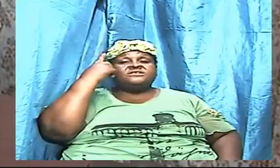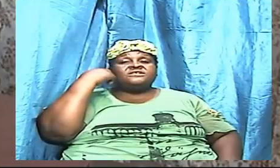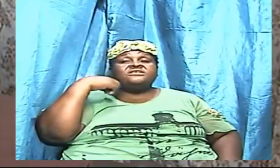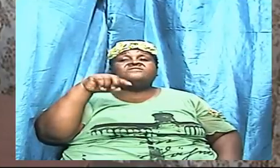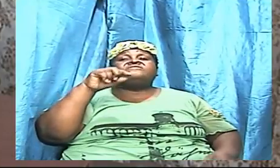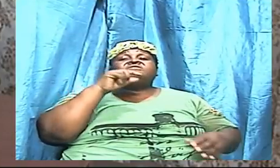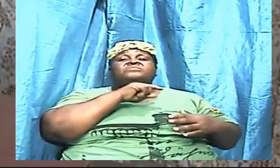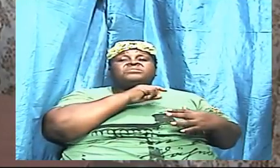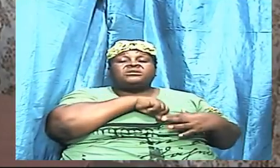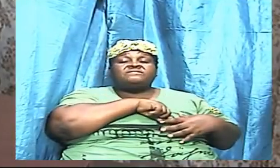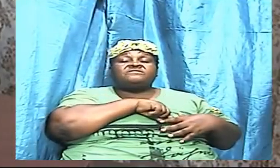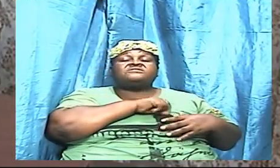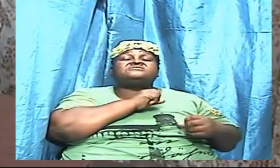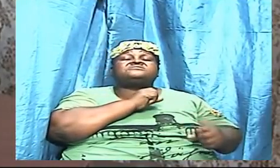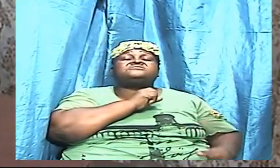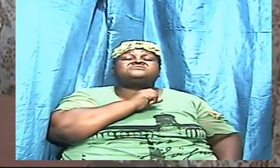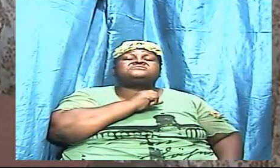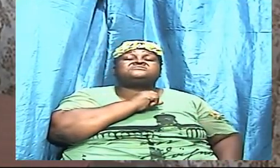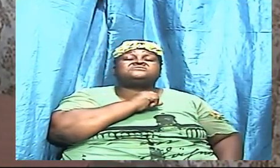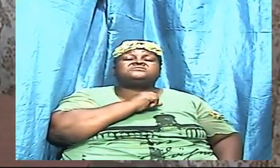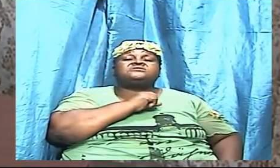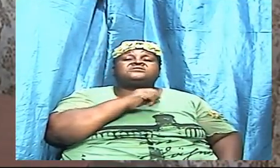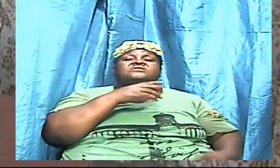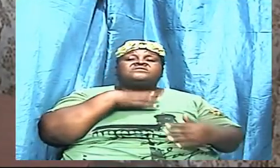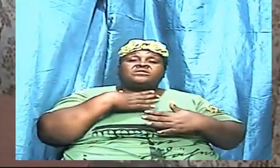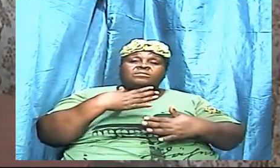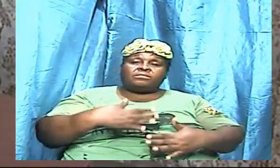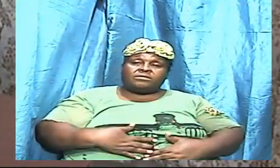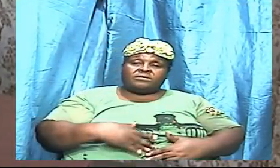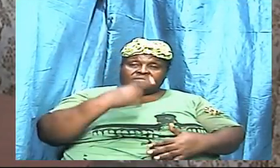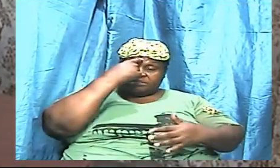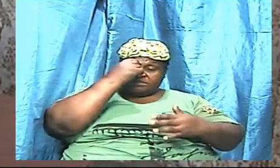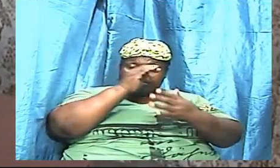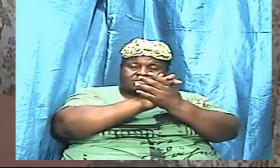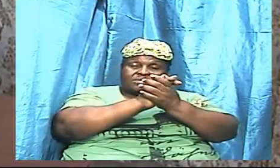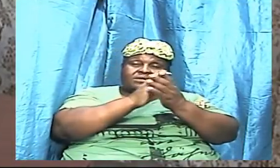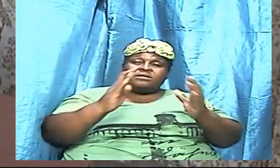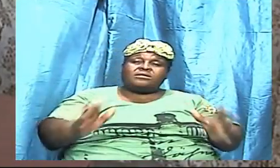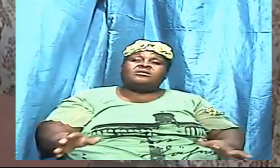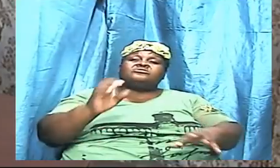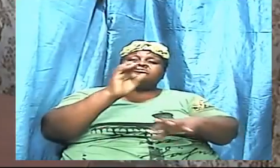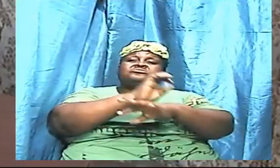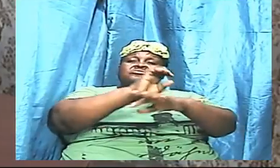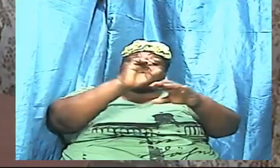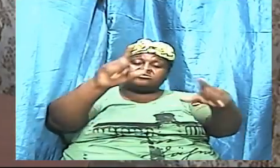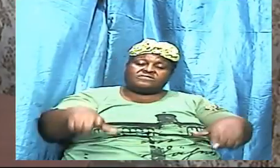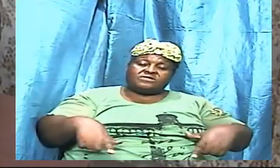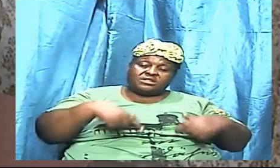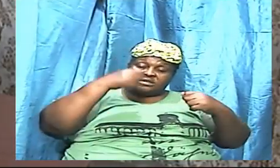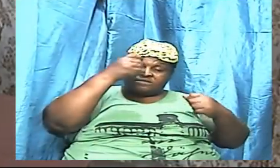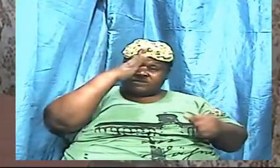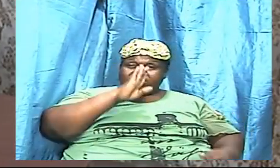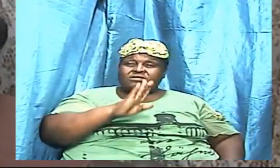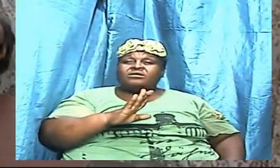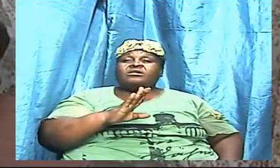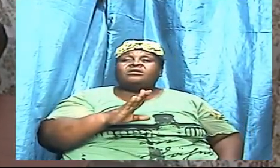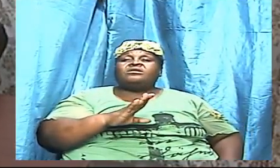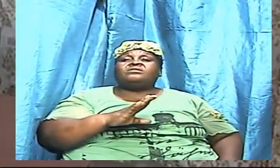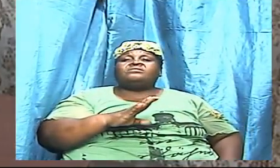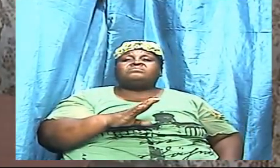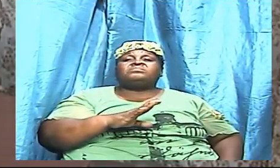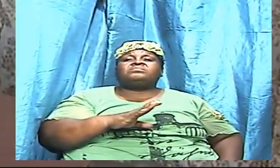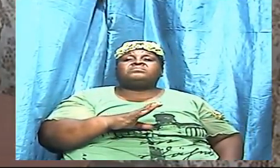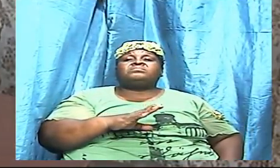of the body of believers the church of the living god the corporate body